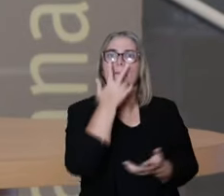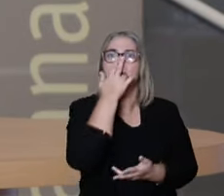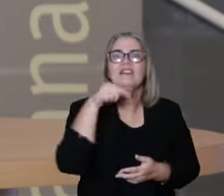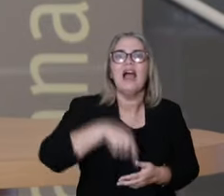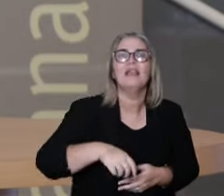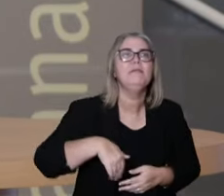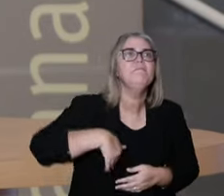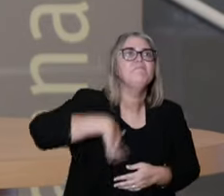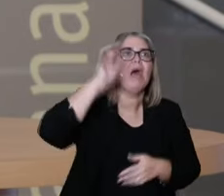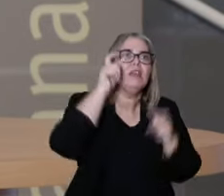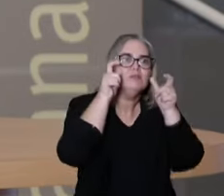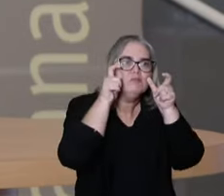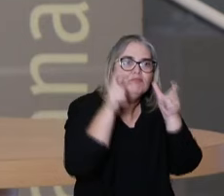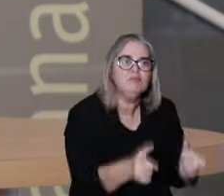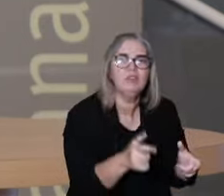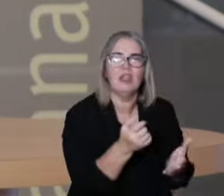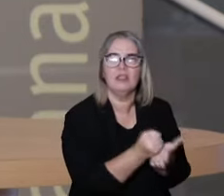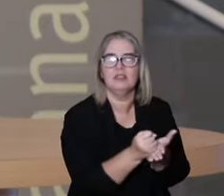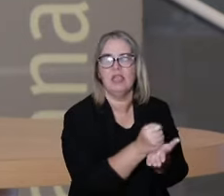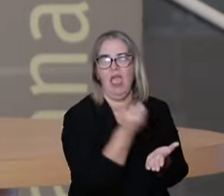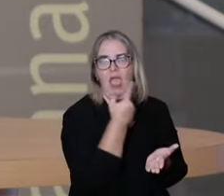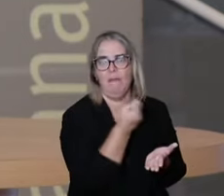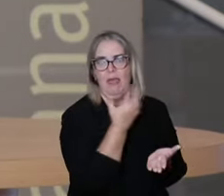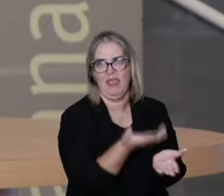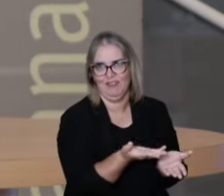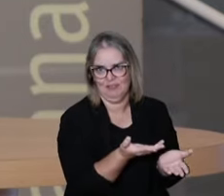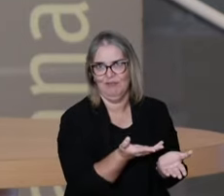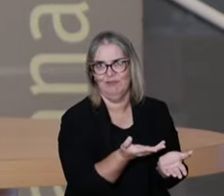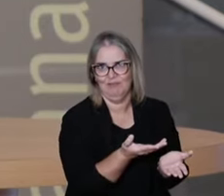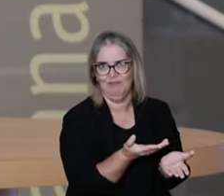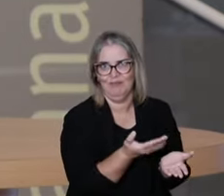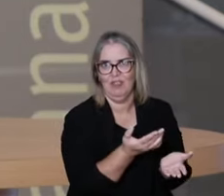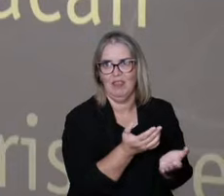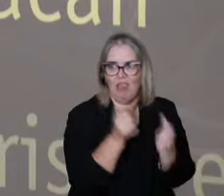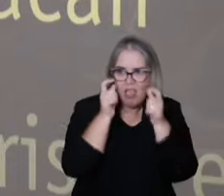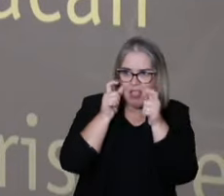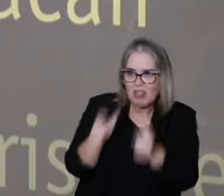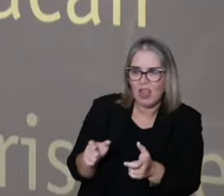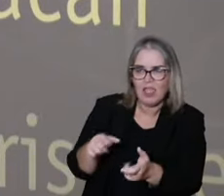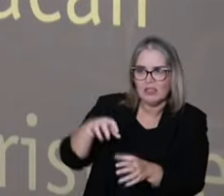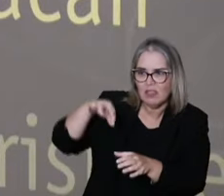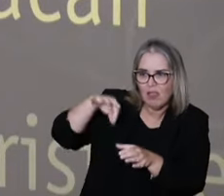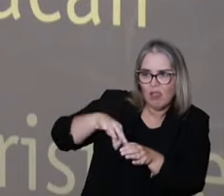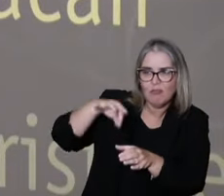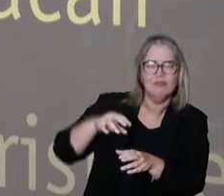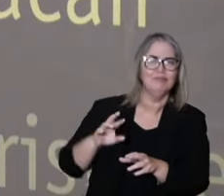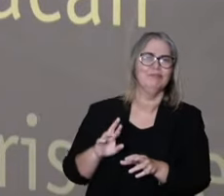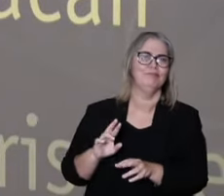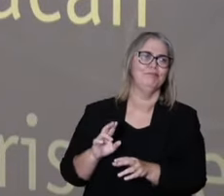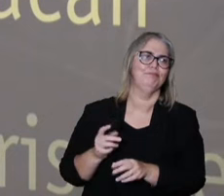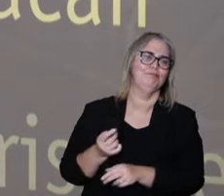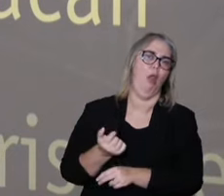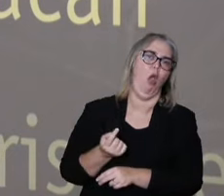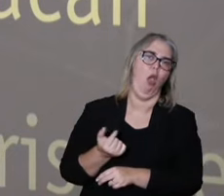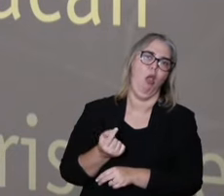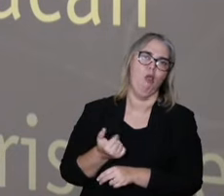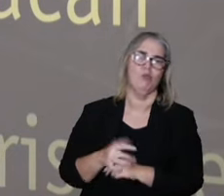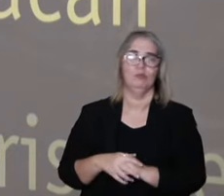So we have difficulties with the alternatives that are going against these interests.